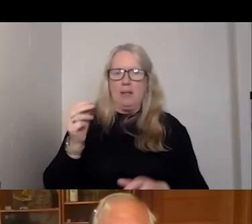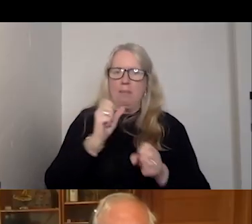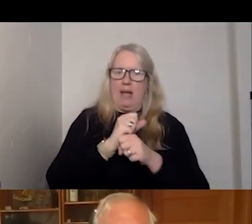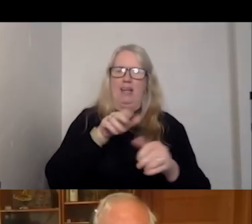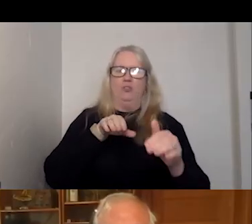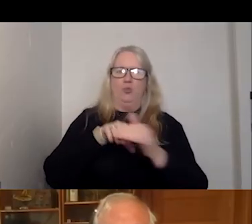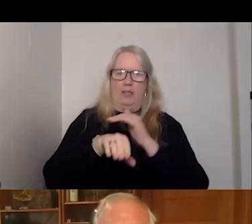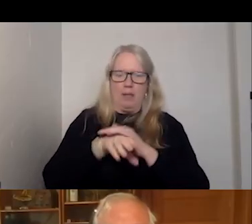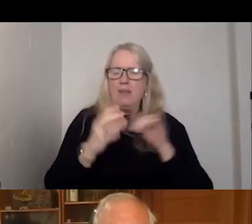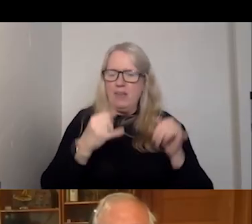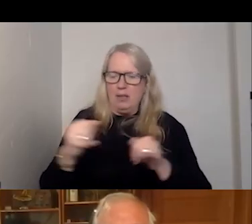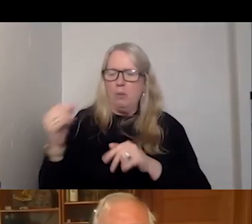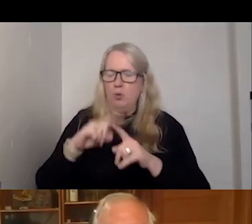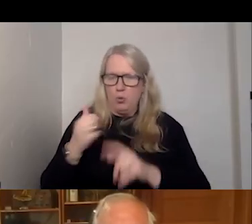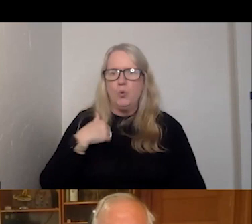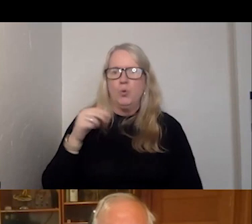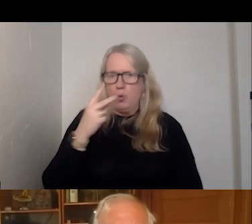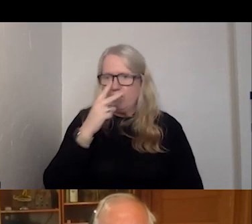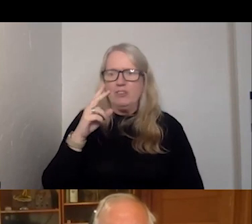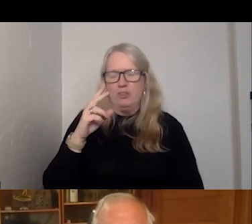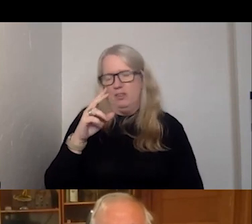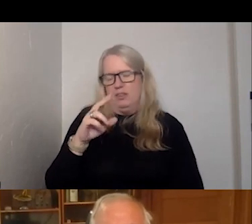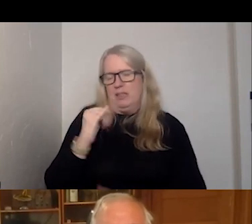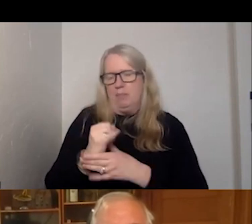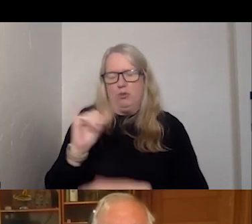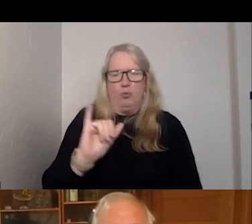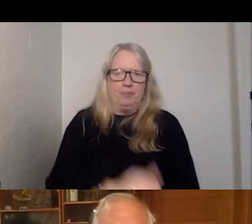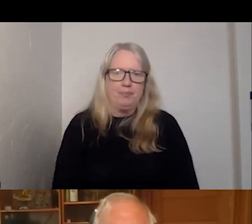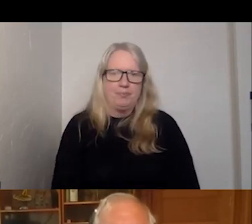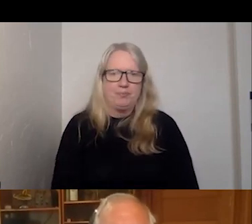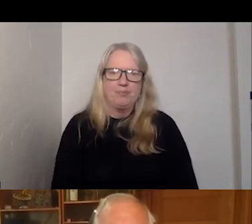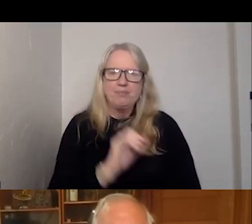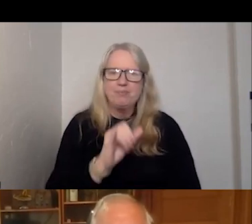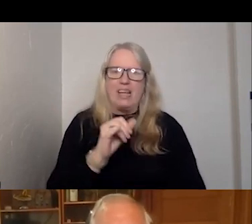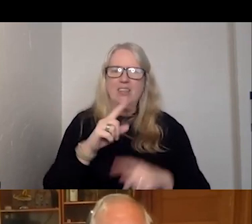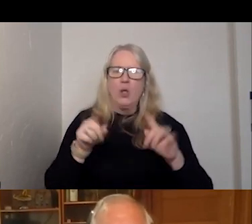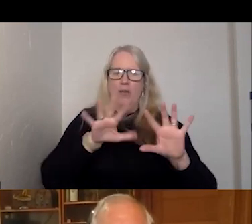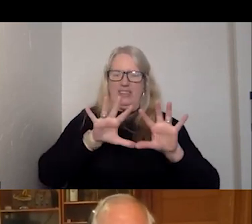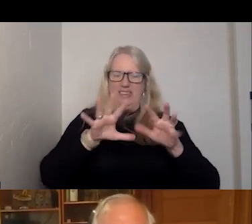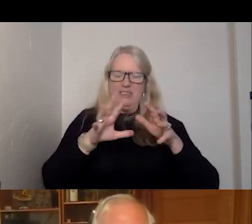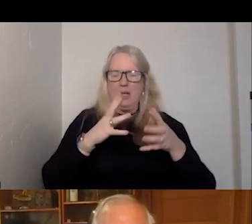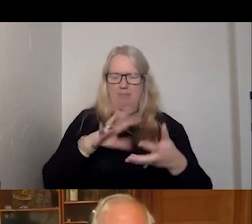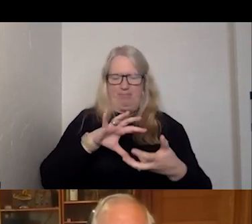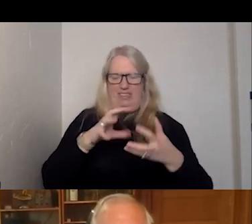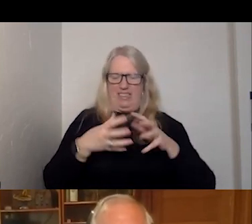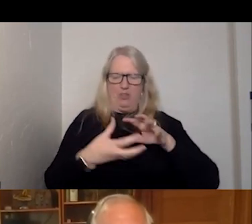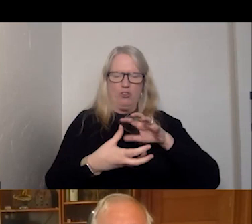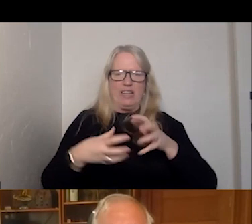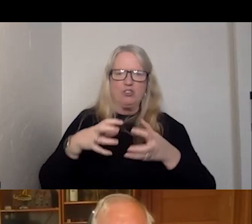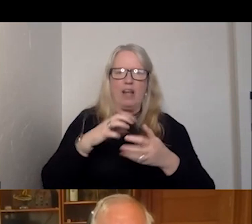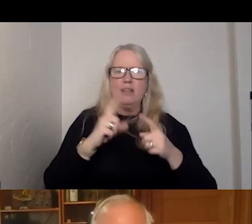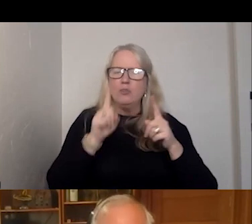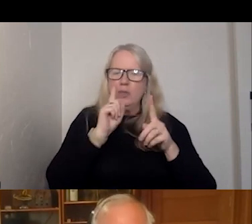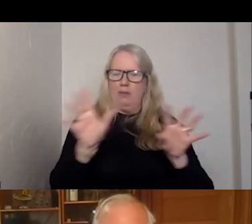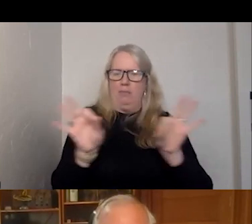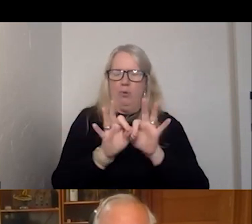accessible to individuals who are visually impaired as well. Yes, absolutely. And this intersectionality is so important. Just a bit